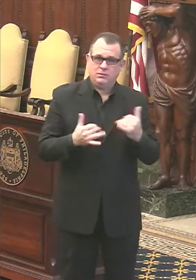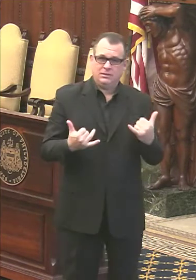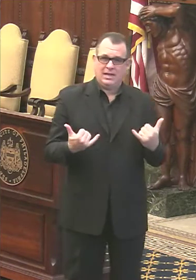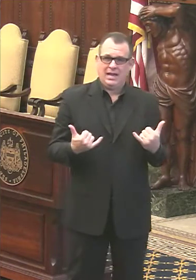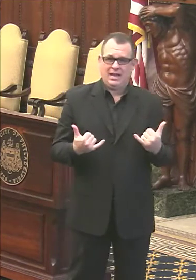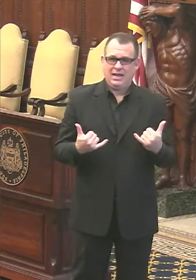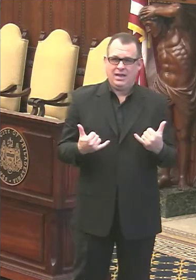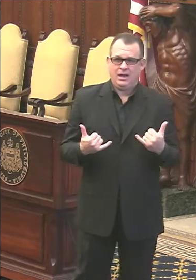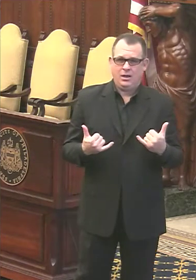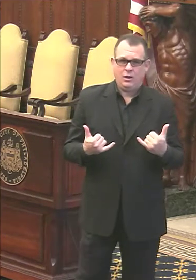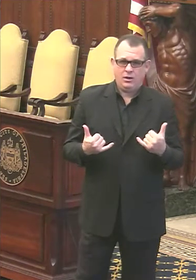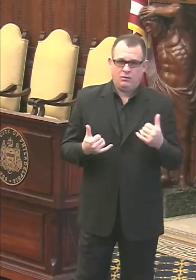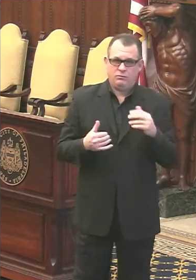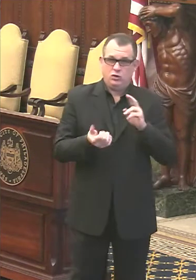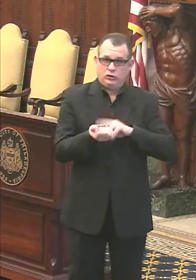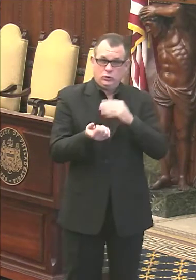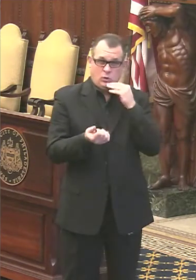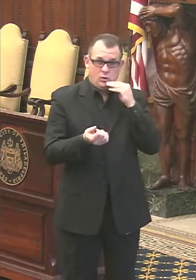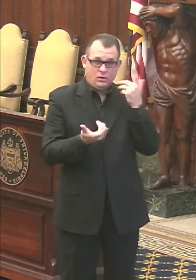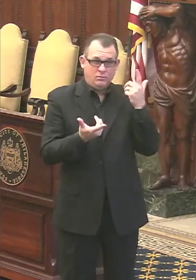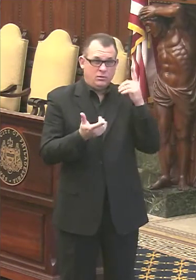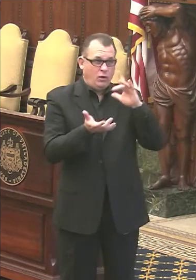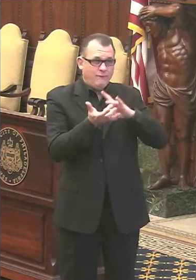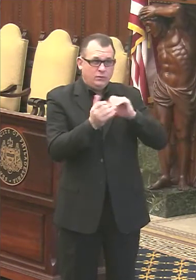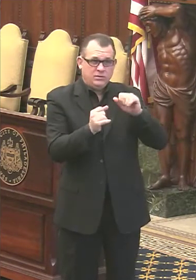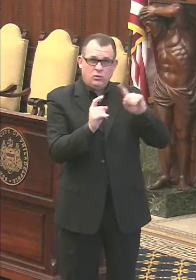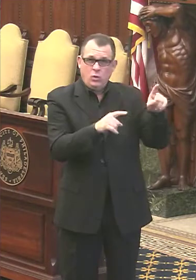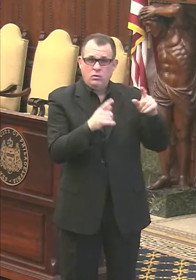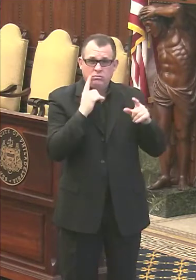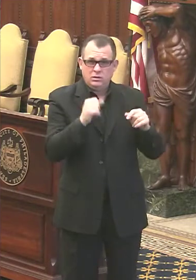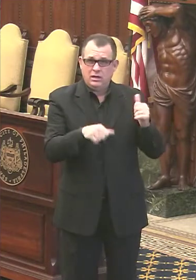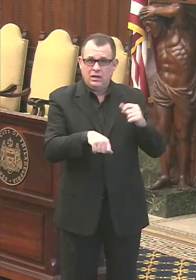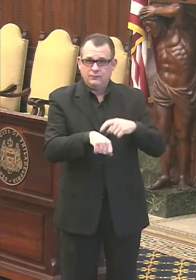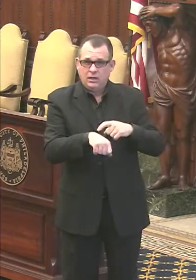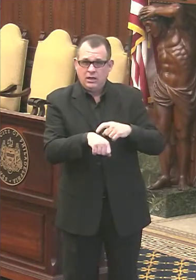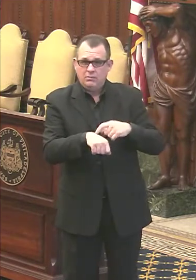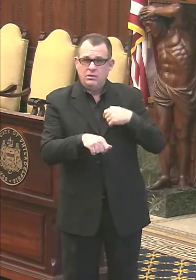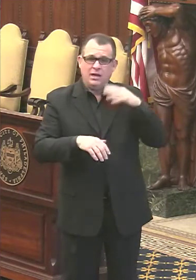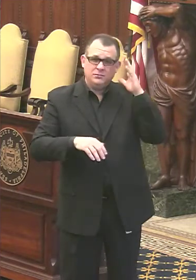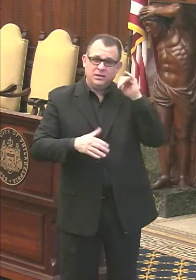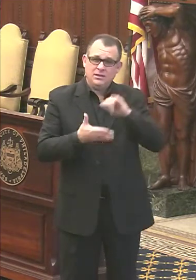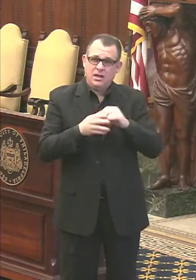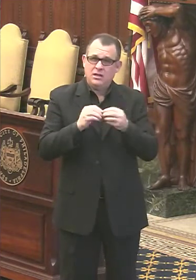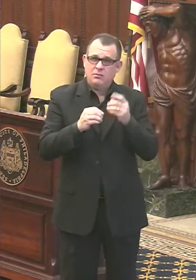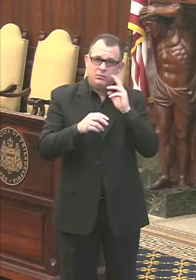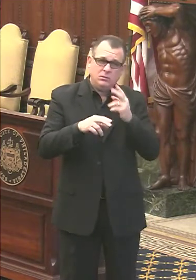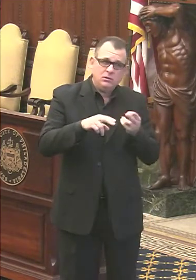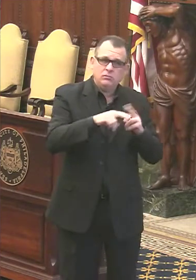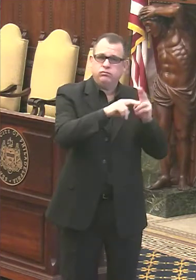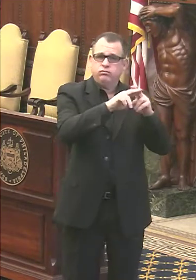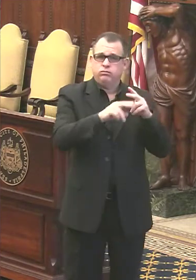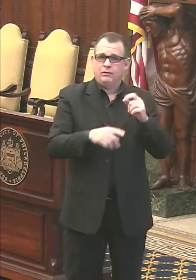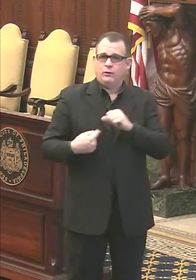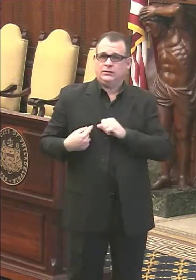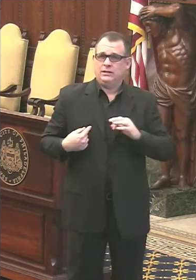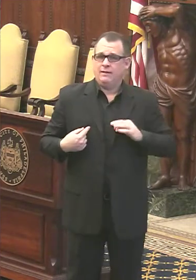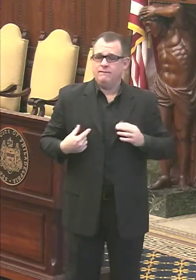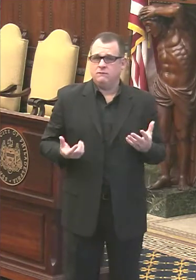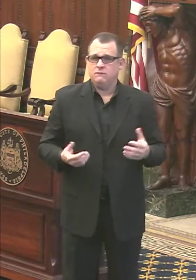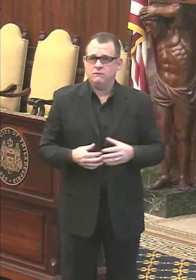be going to these nursing homes multiple times. So I would expect that those numbers may rise with, uh, subsequent passes. For example,